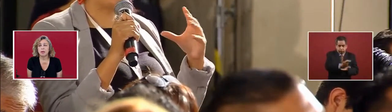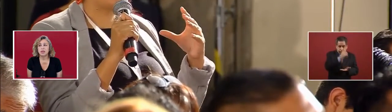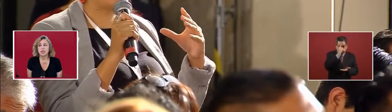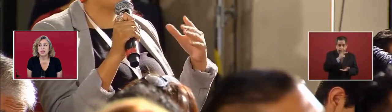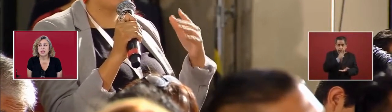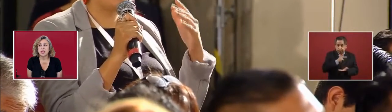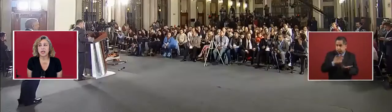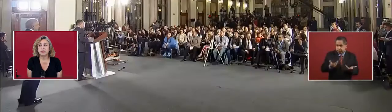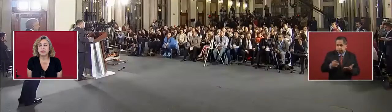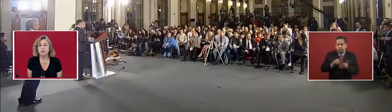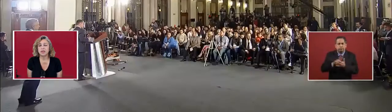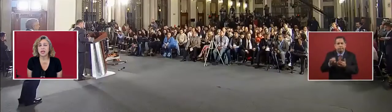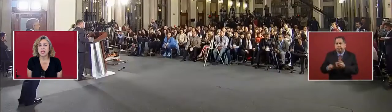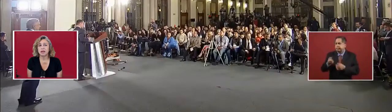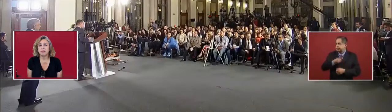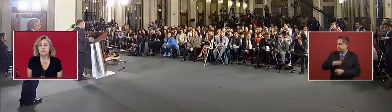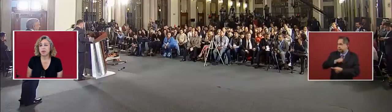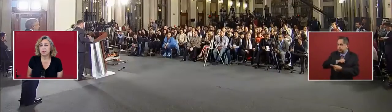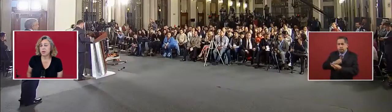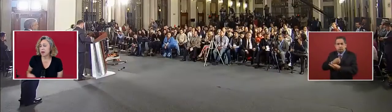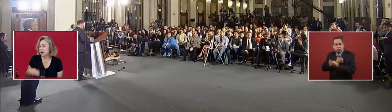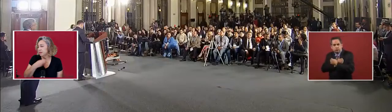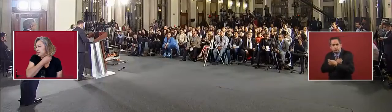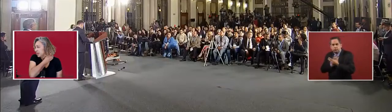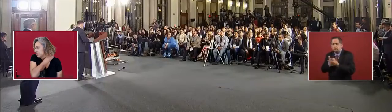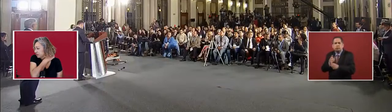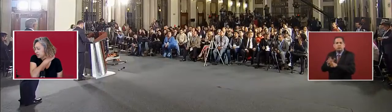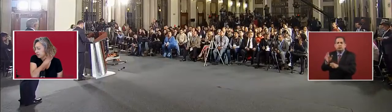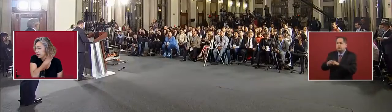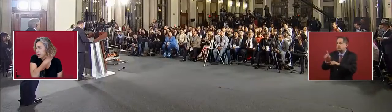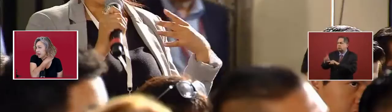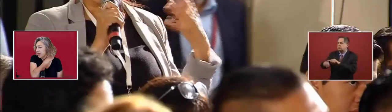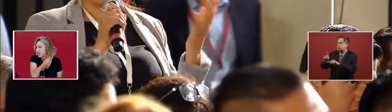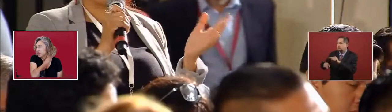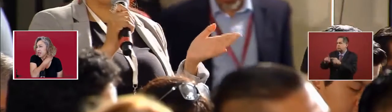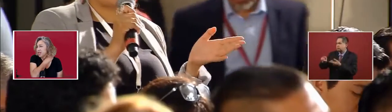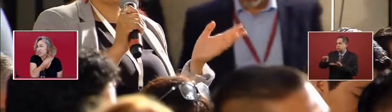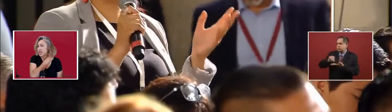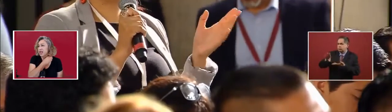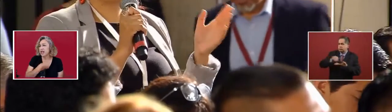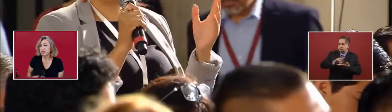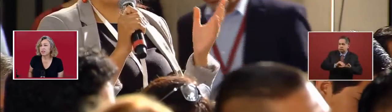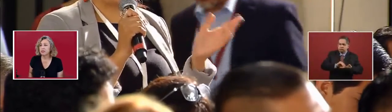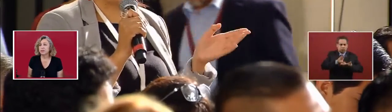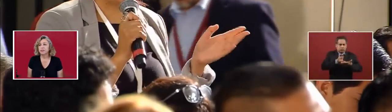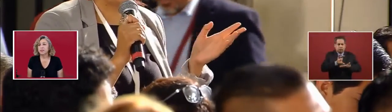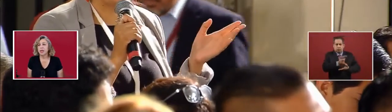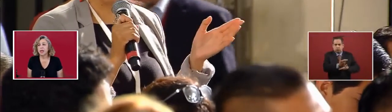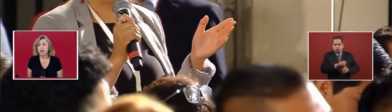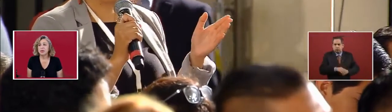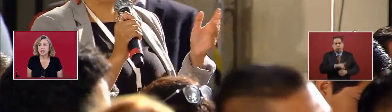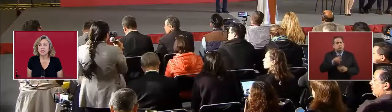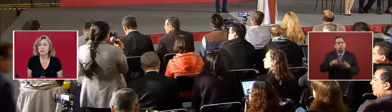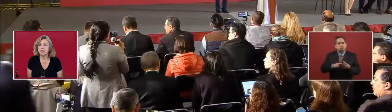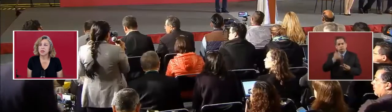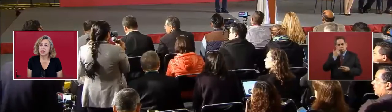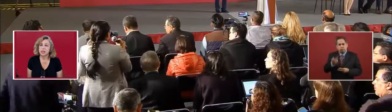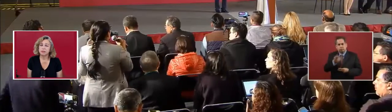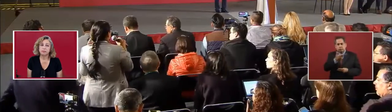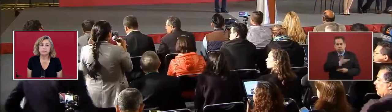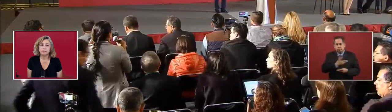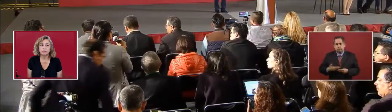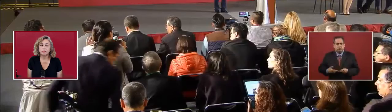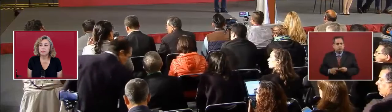How much did they have to take from the sectors of education and health? And I want to ask the